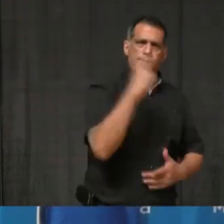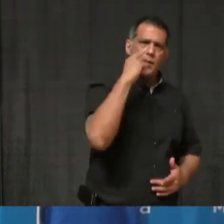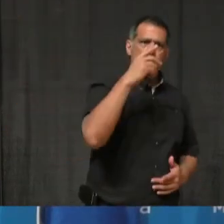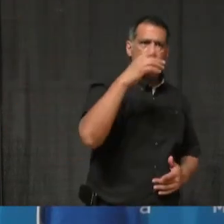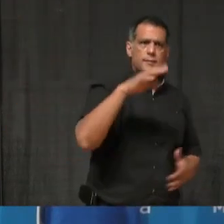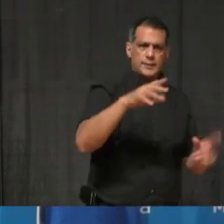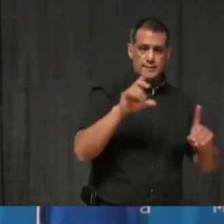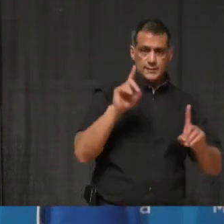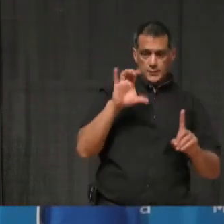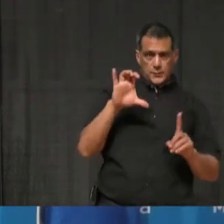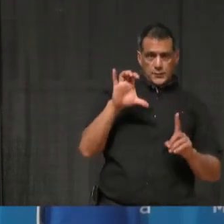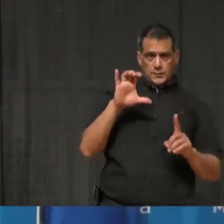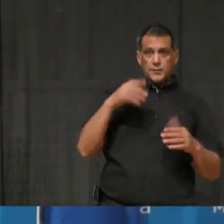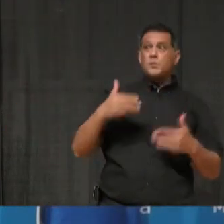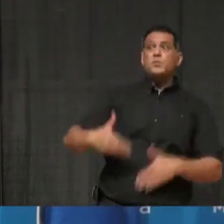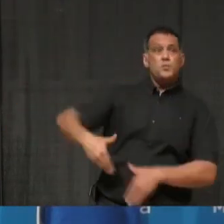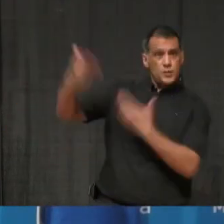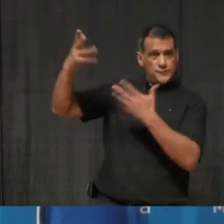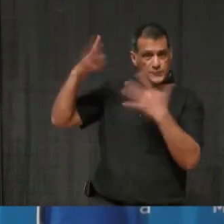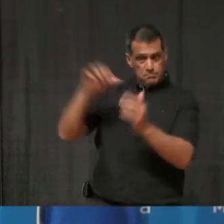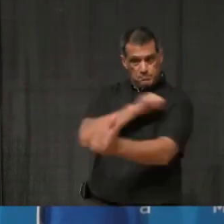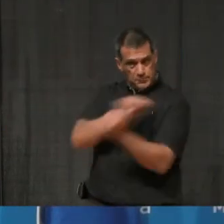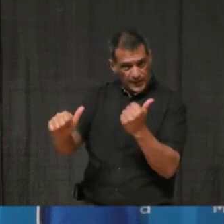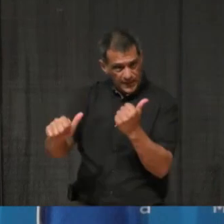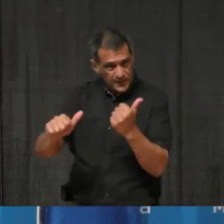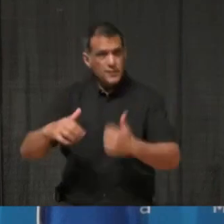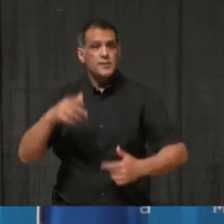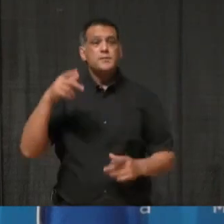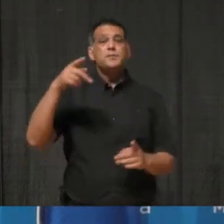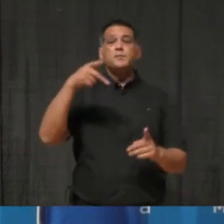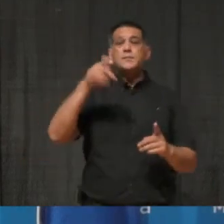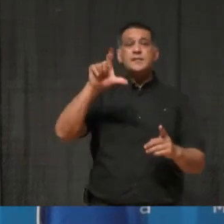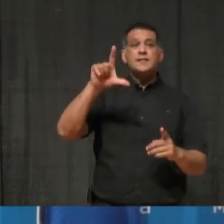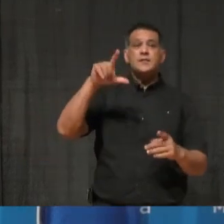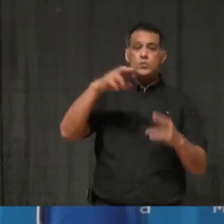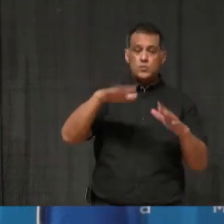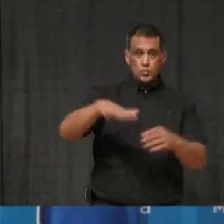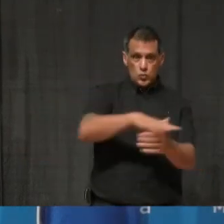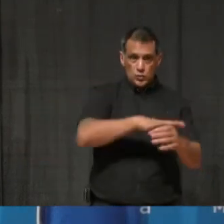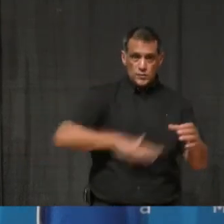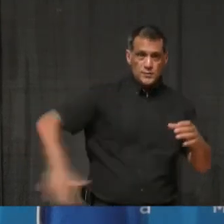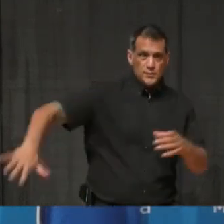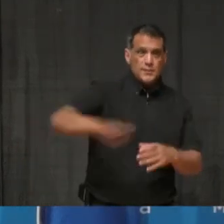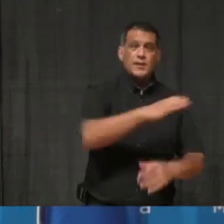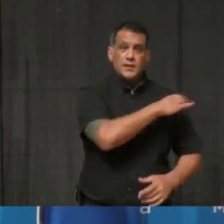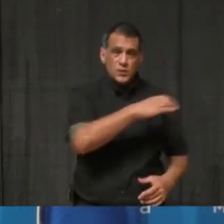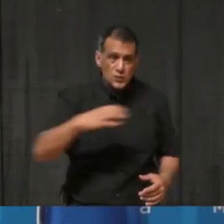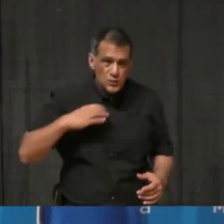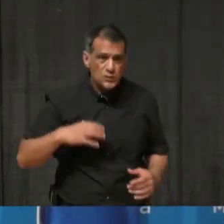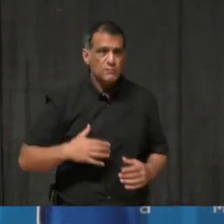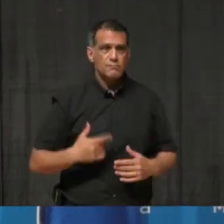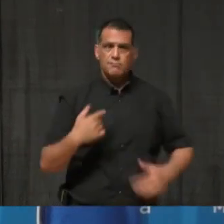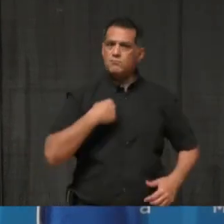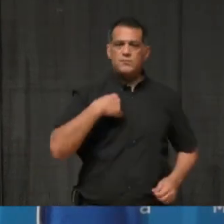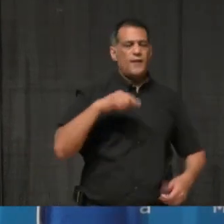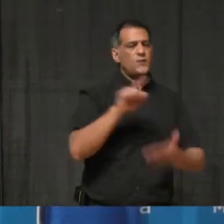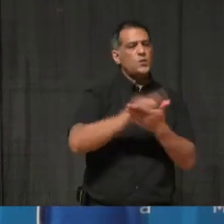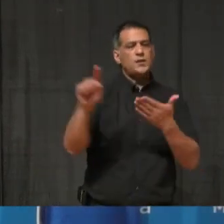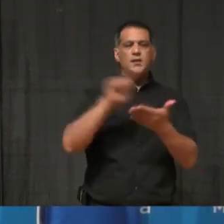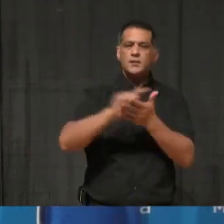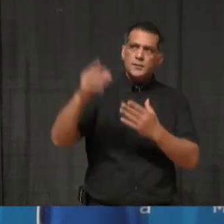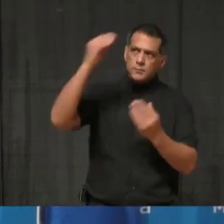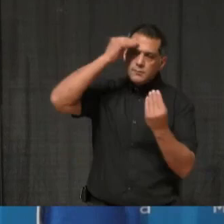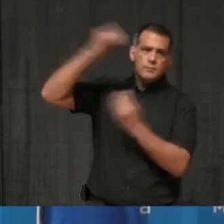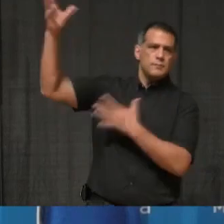a similar motion was passed unanimously at Peel Region Council, and I've been talking about this week after week. In